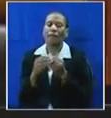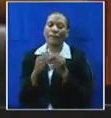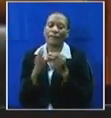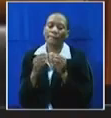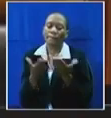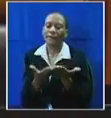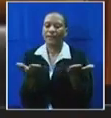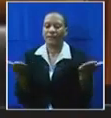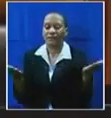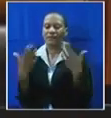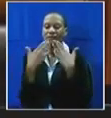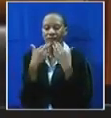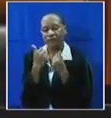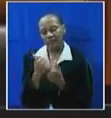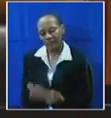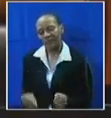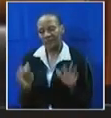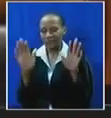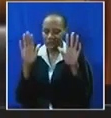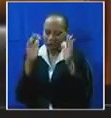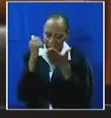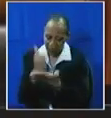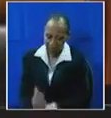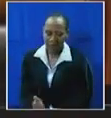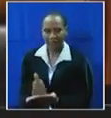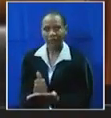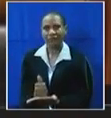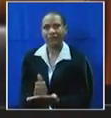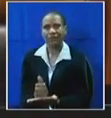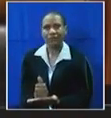can I ask you to please sit down?